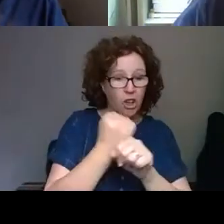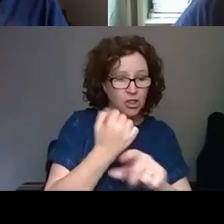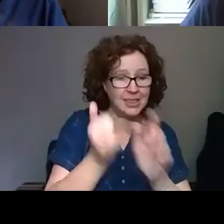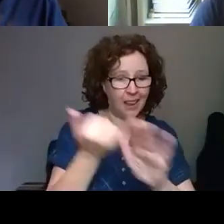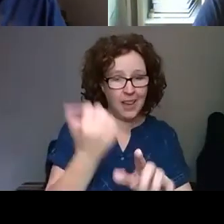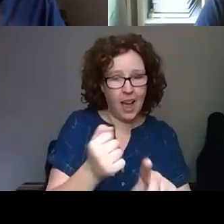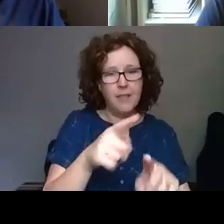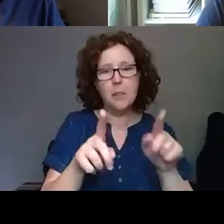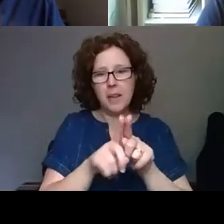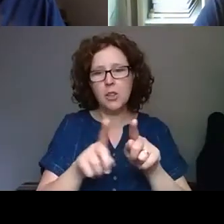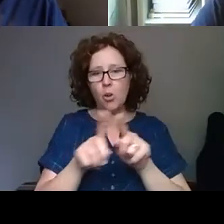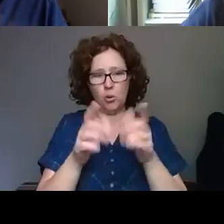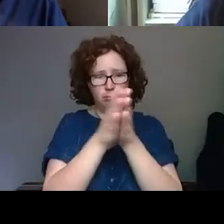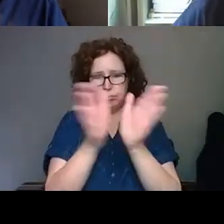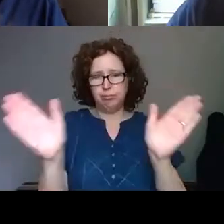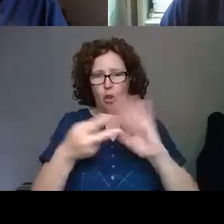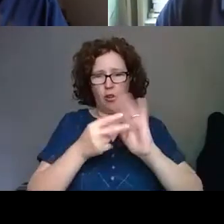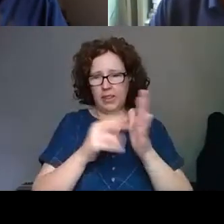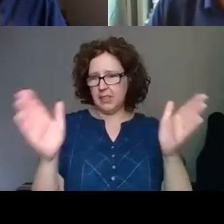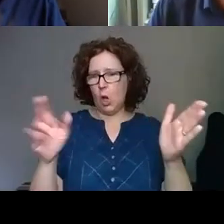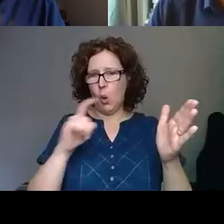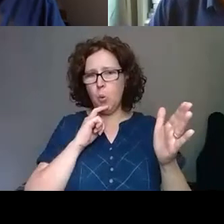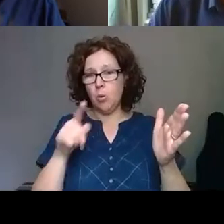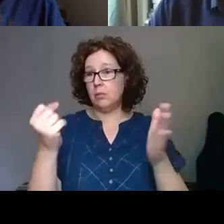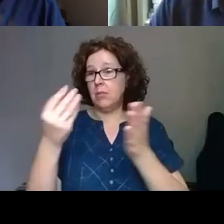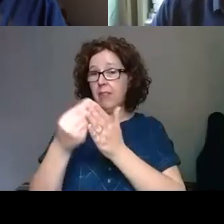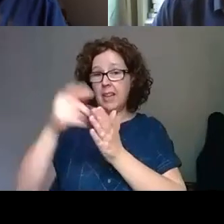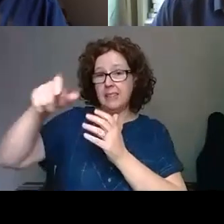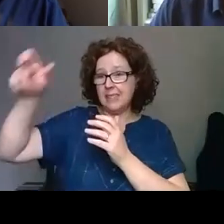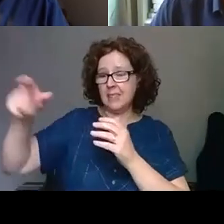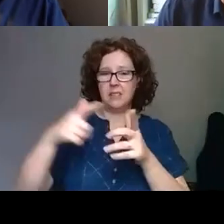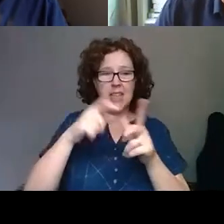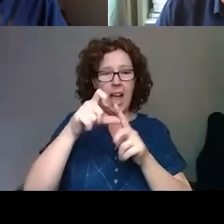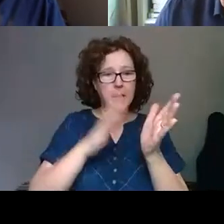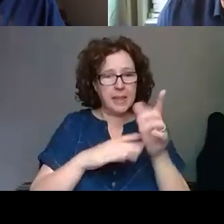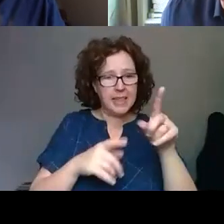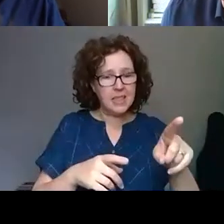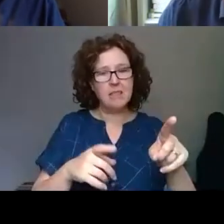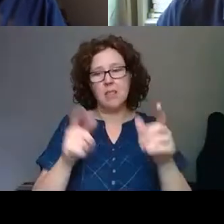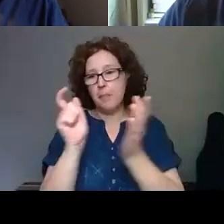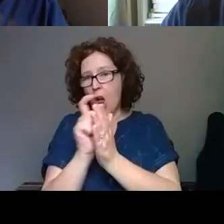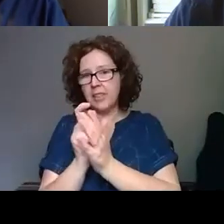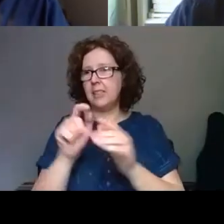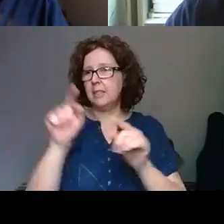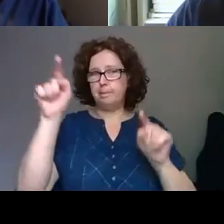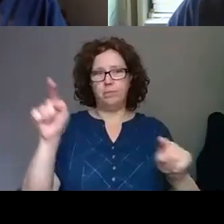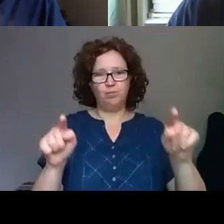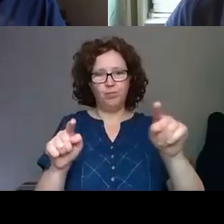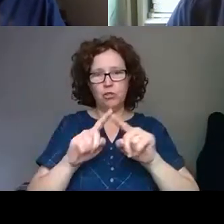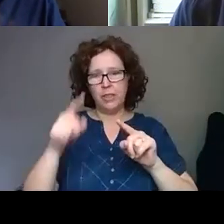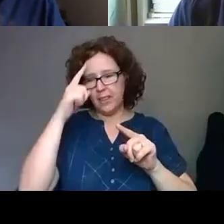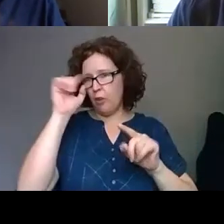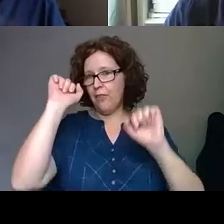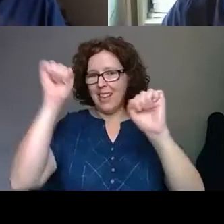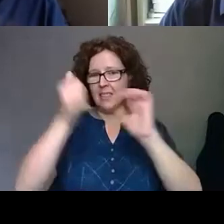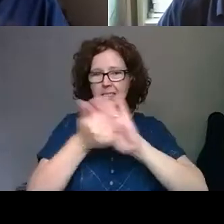across the whole organisation, from finance to admin to marketing, everything, and rethink all of this and